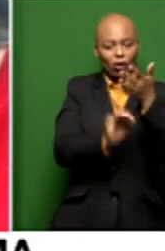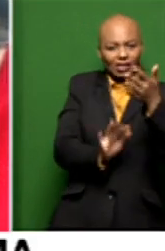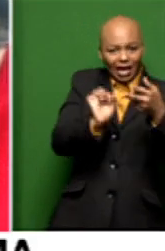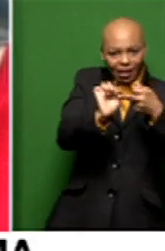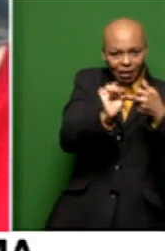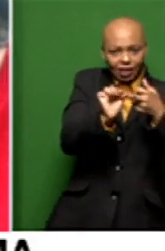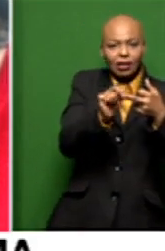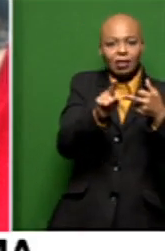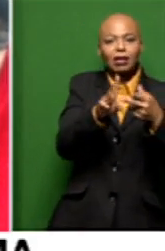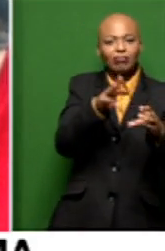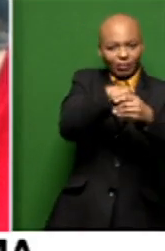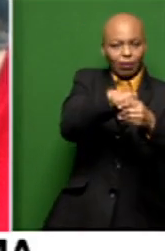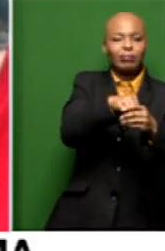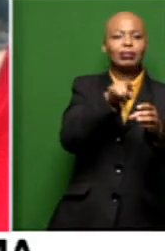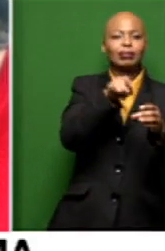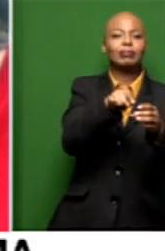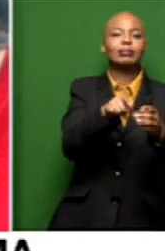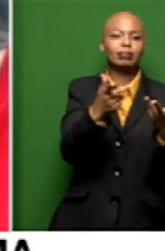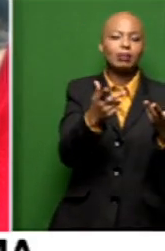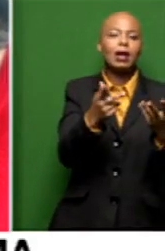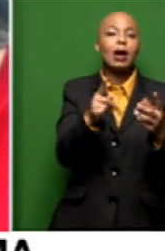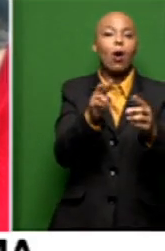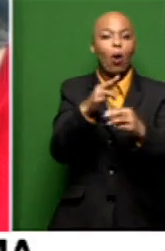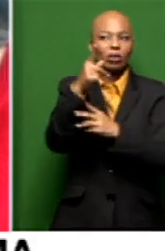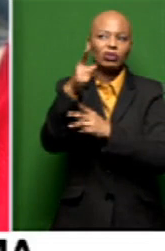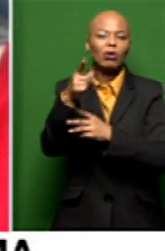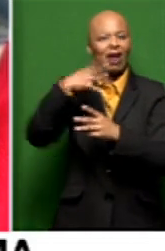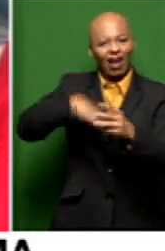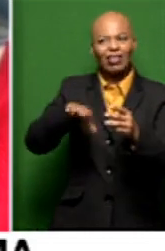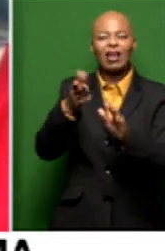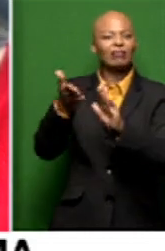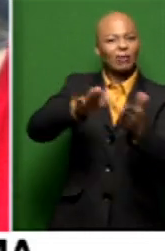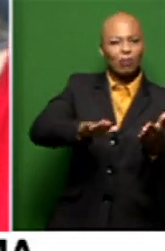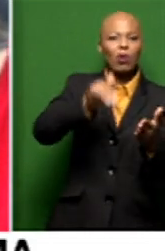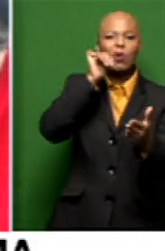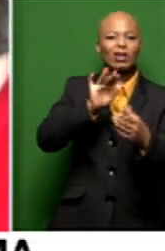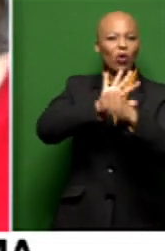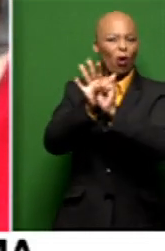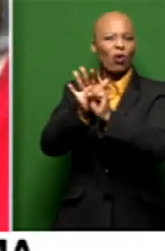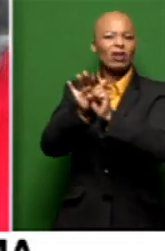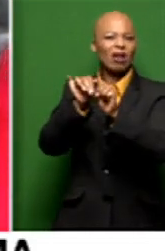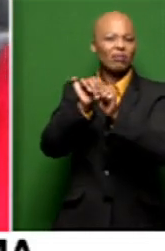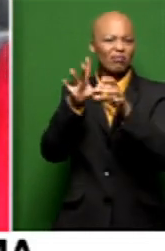Unfortunately, we've lost both of them. They've passed on during the COVID period.